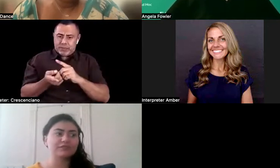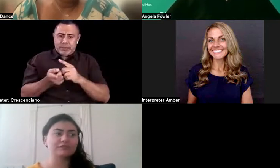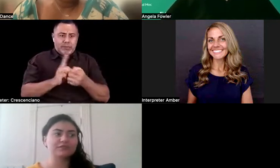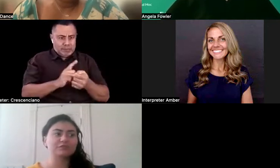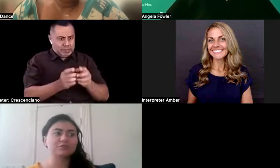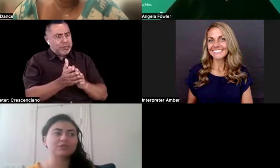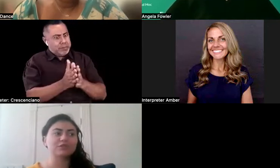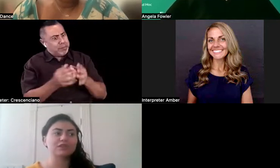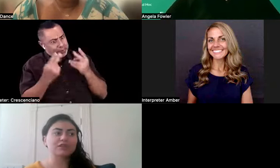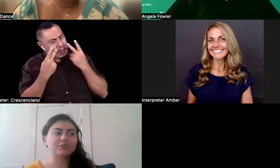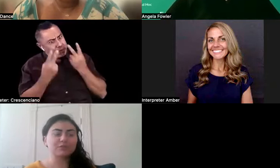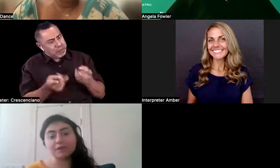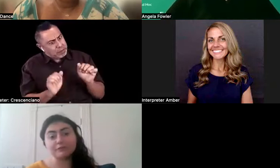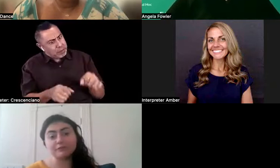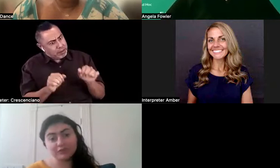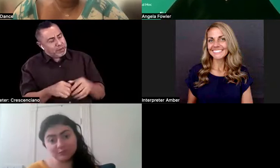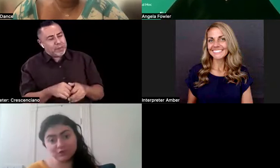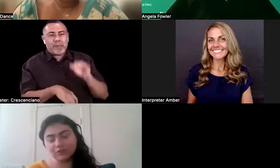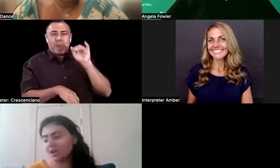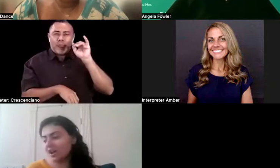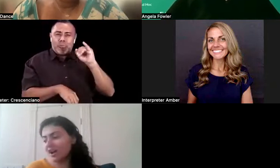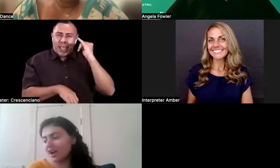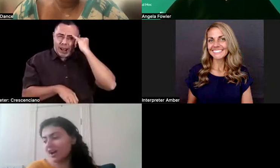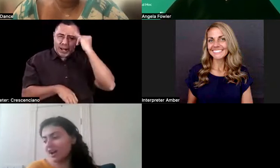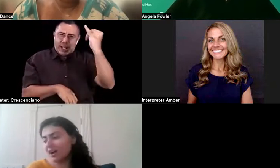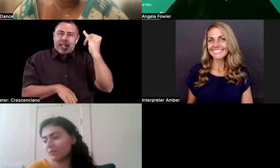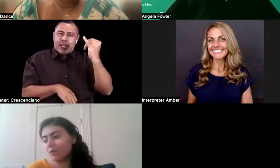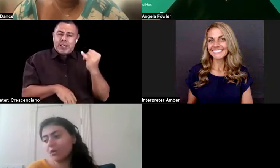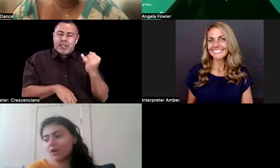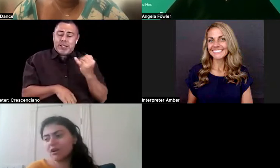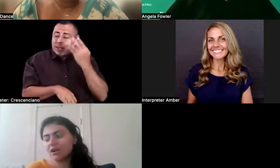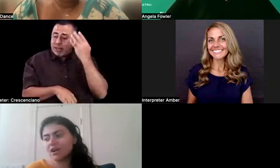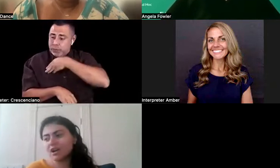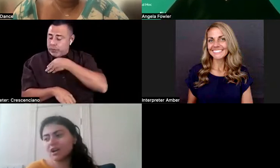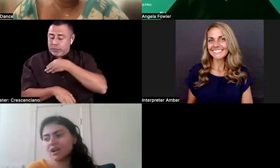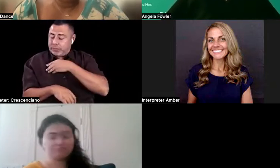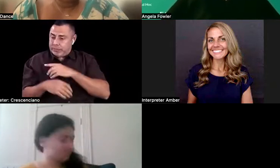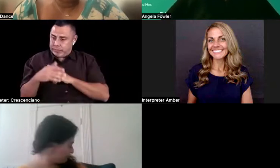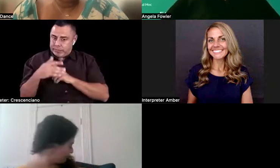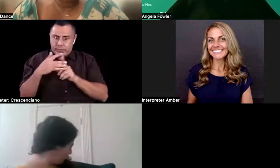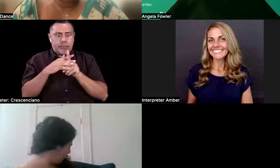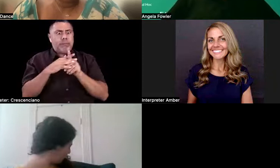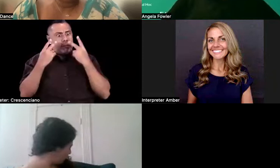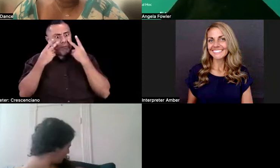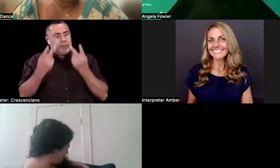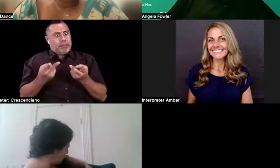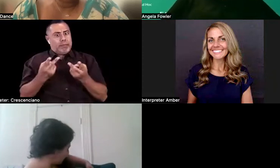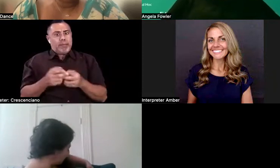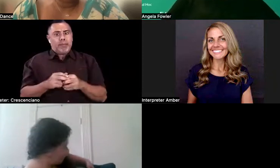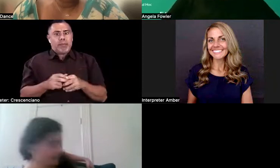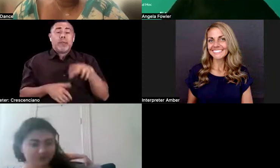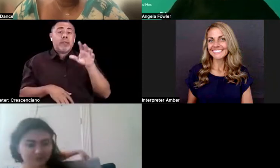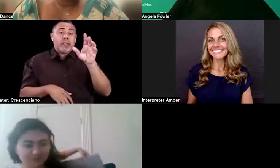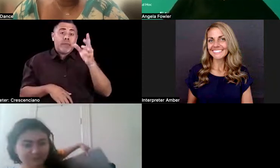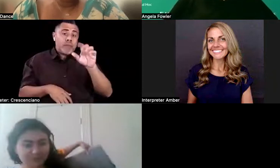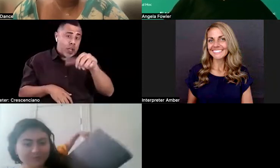invisible becomes visible. Um, or, um, my back support that's